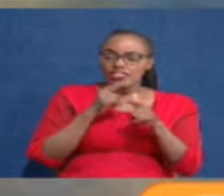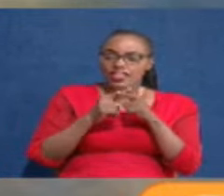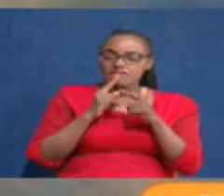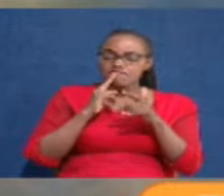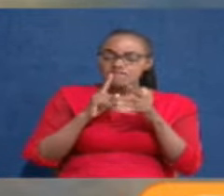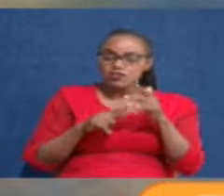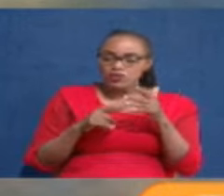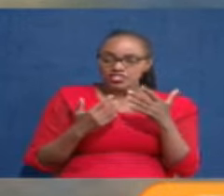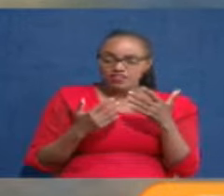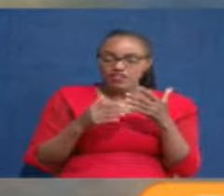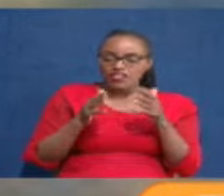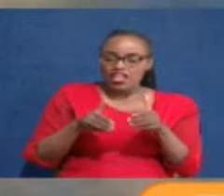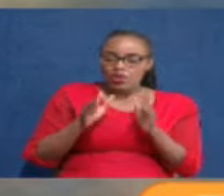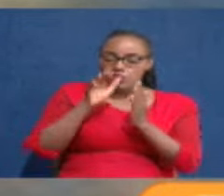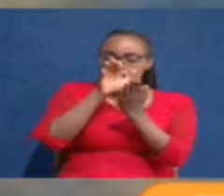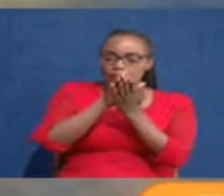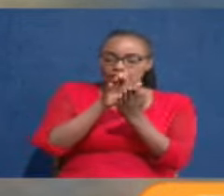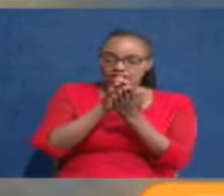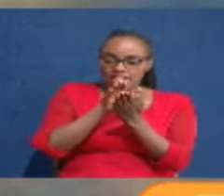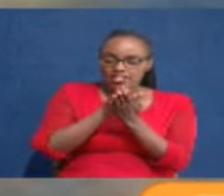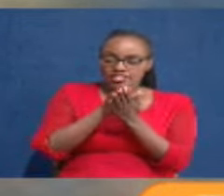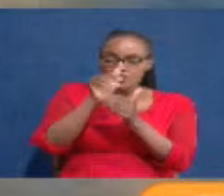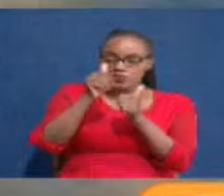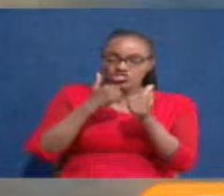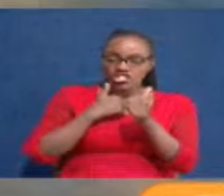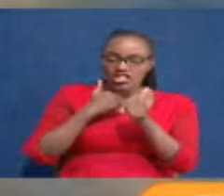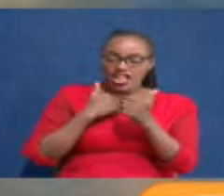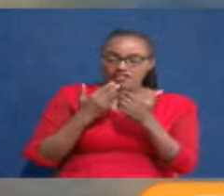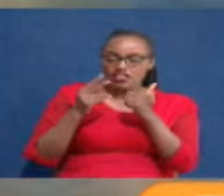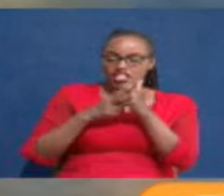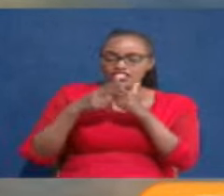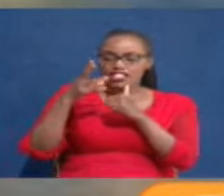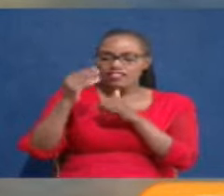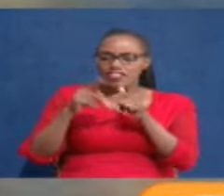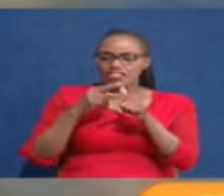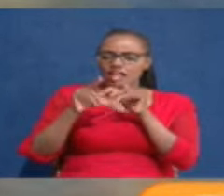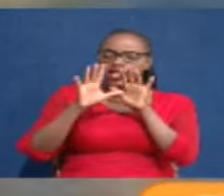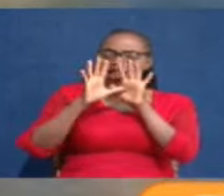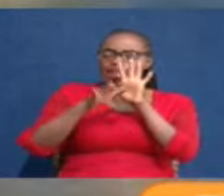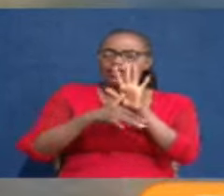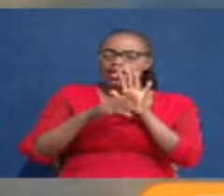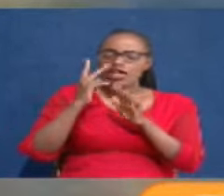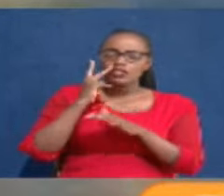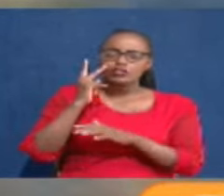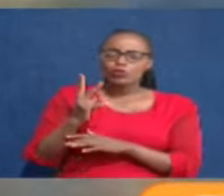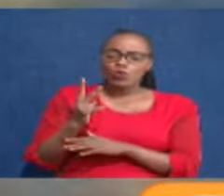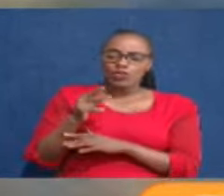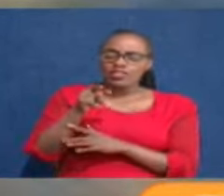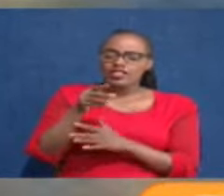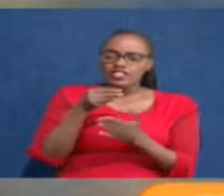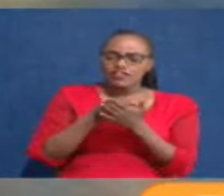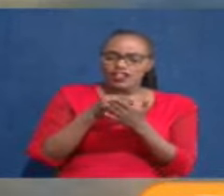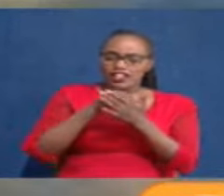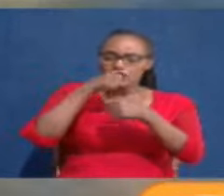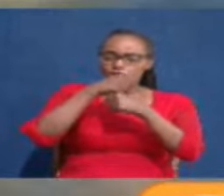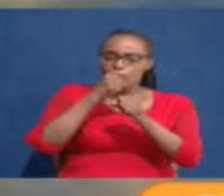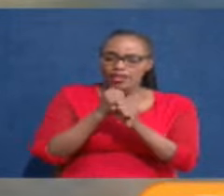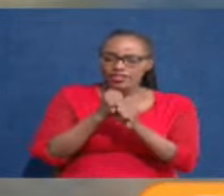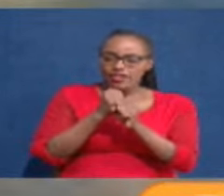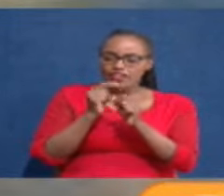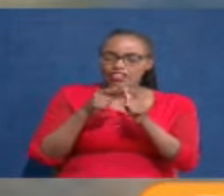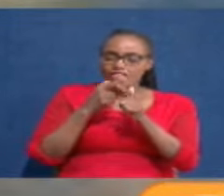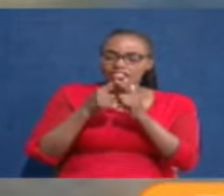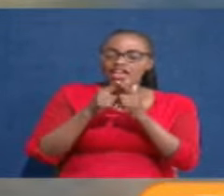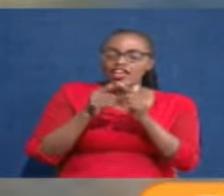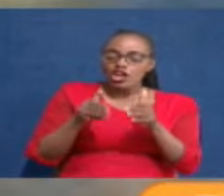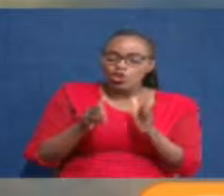that actually road maintenance levy would be reviewed by 7 shillings later on they realized you can actually not amend the road